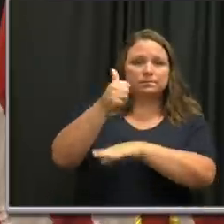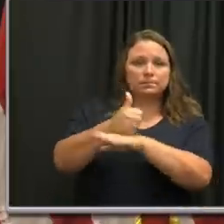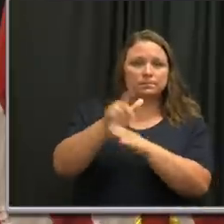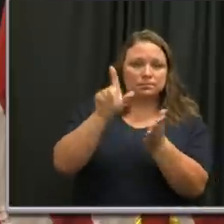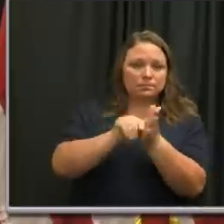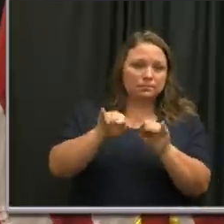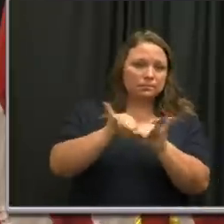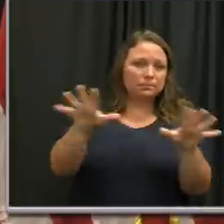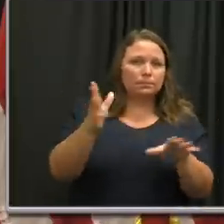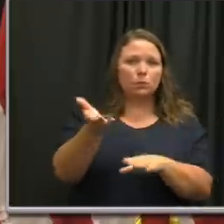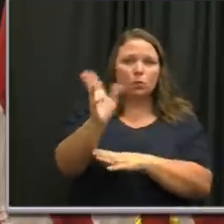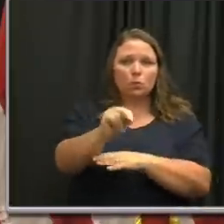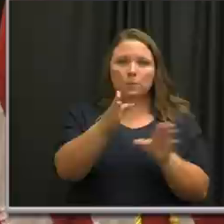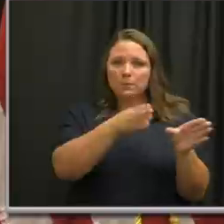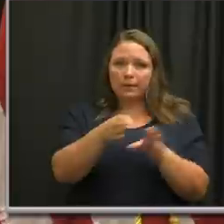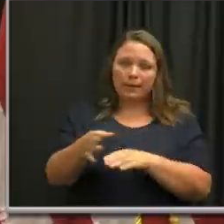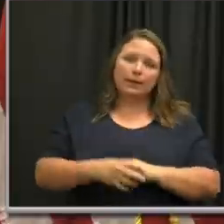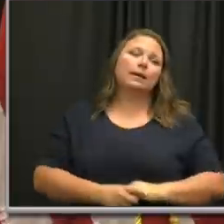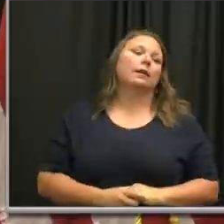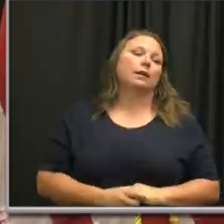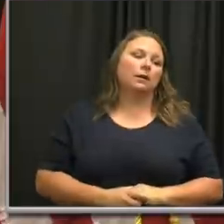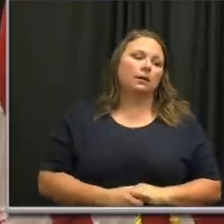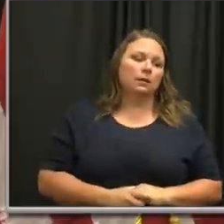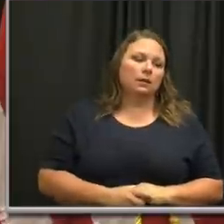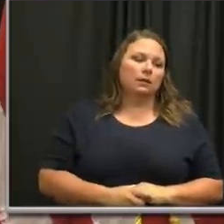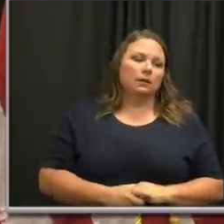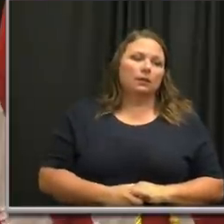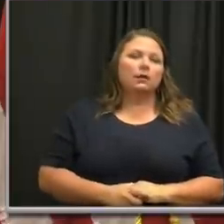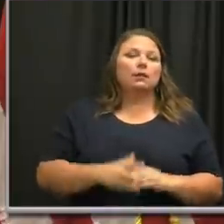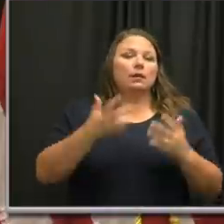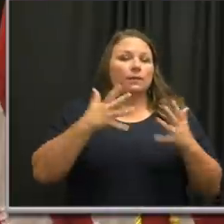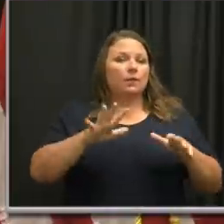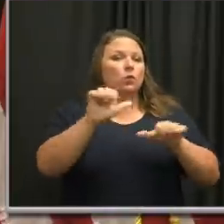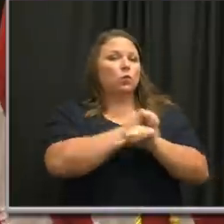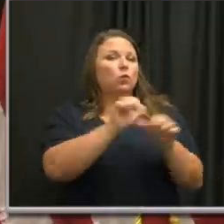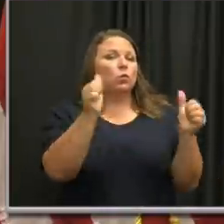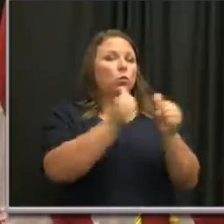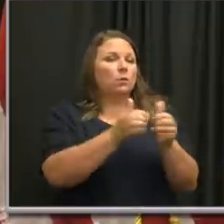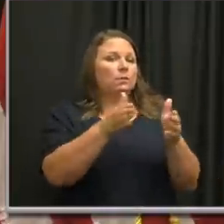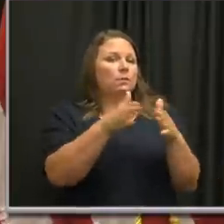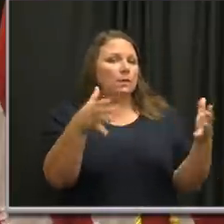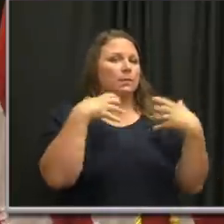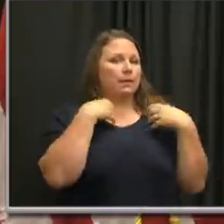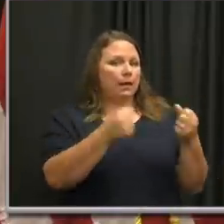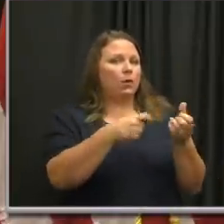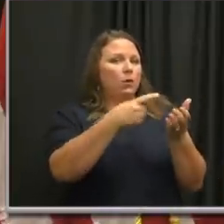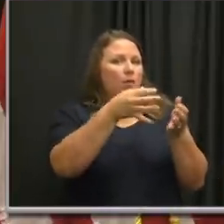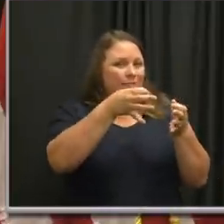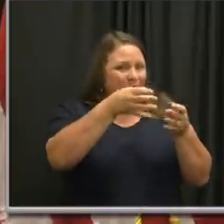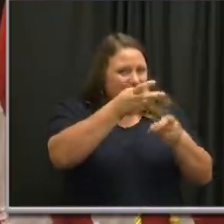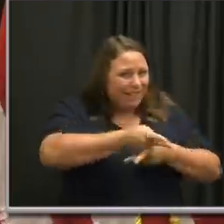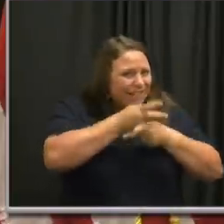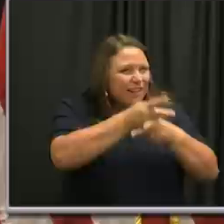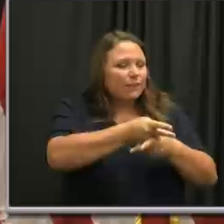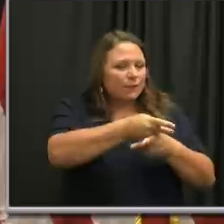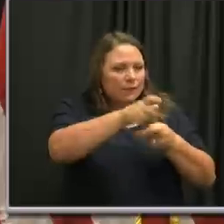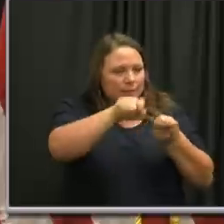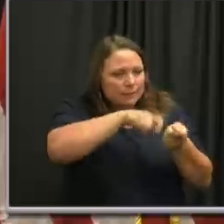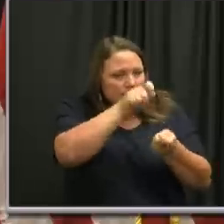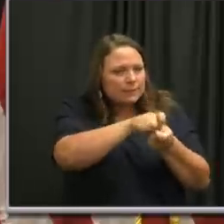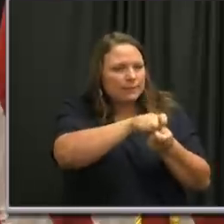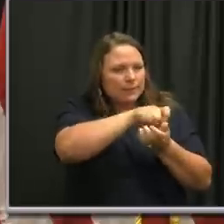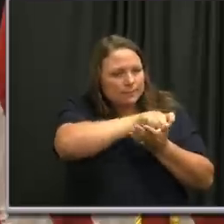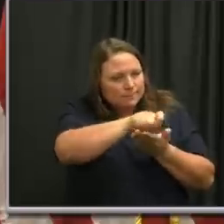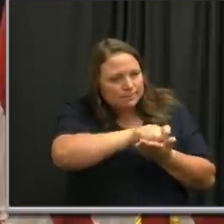Um, they worked through this with public health very carefully. It is very detailed plan. Uh,